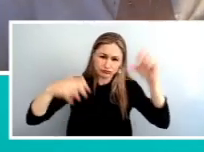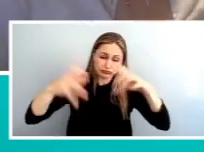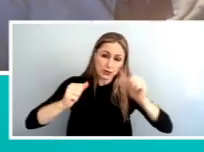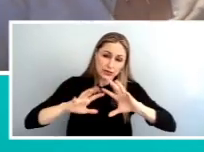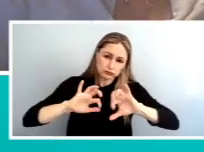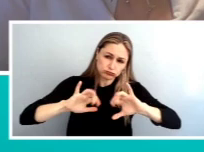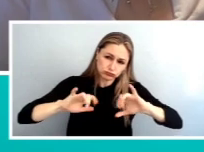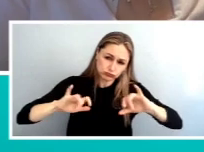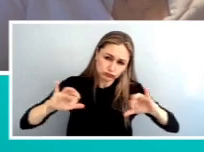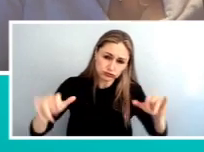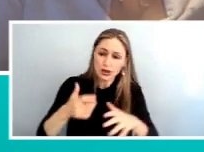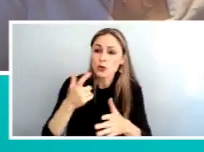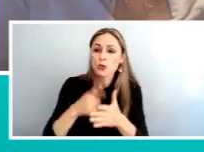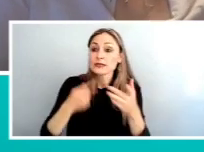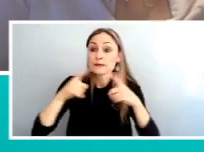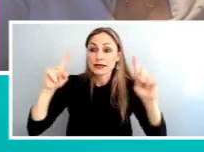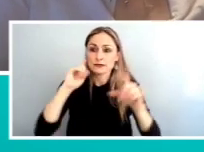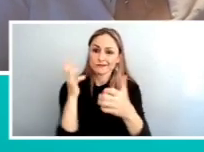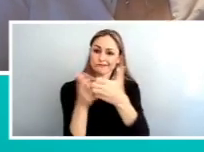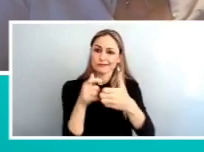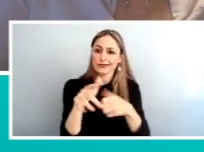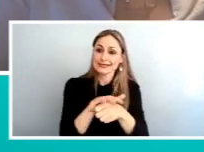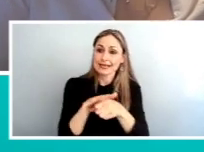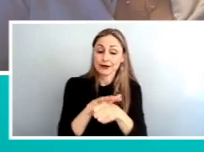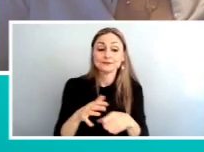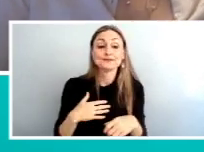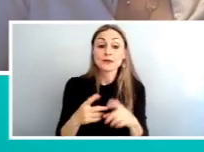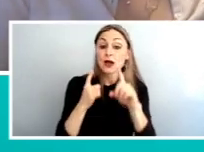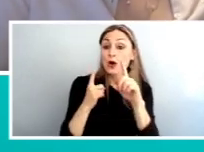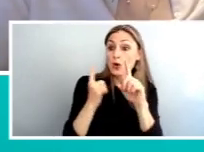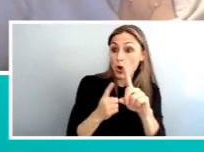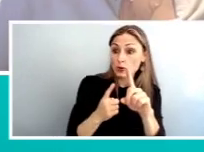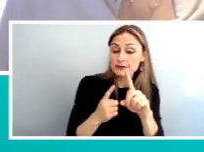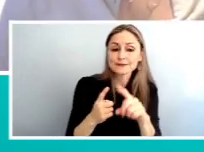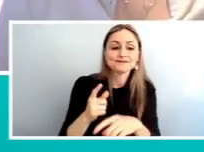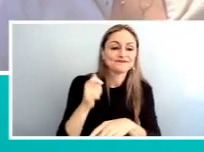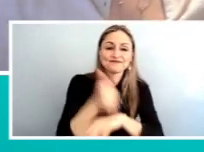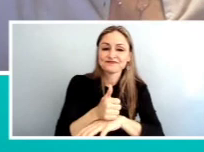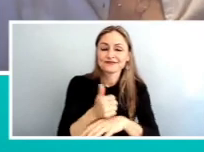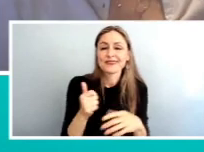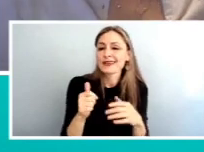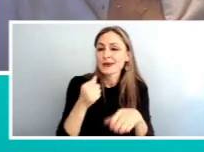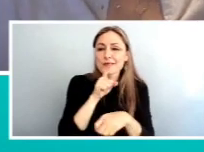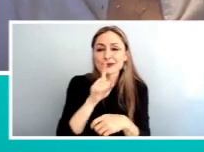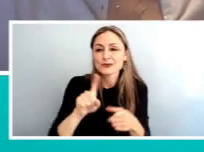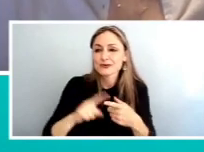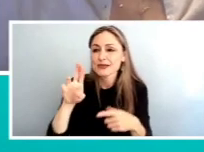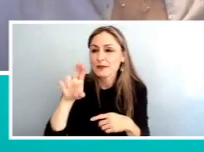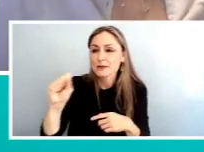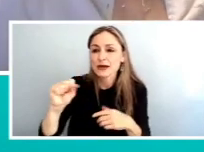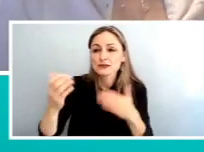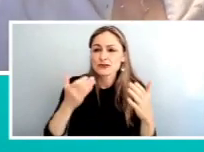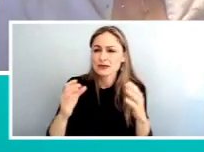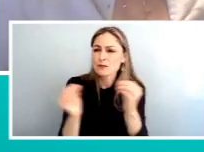the region. So, in terms of the specific goals that we've set for the project, the first one is really about making sure that the bus service is easier to understand